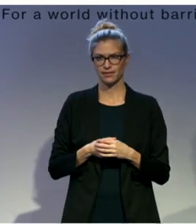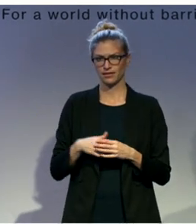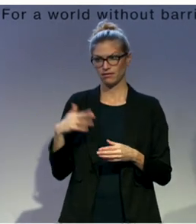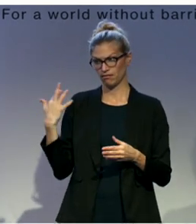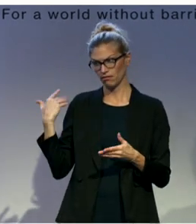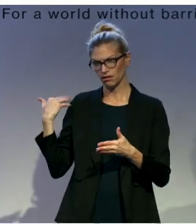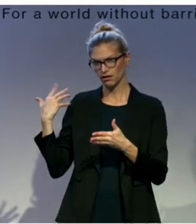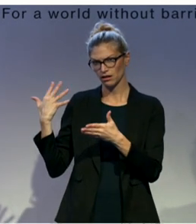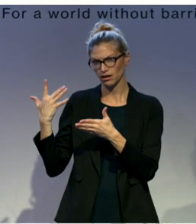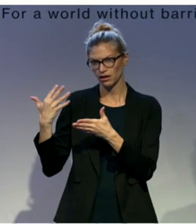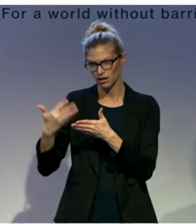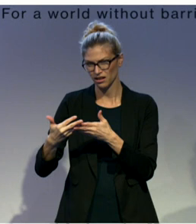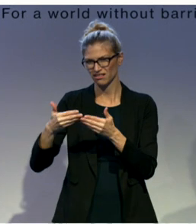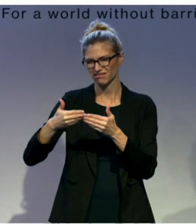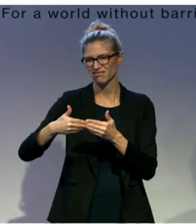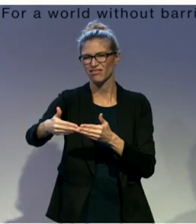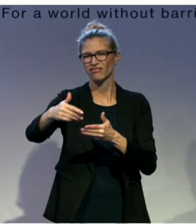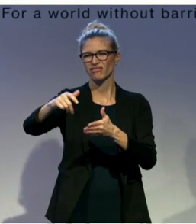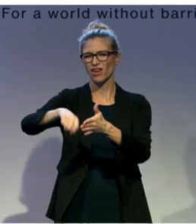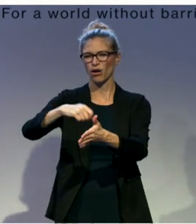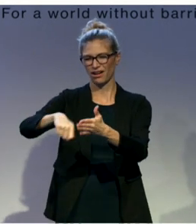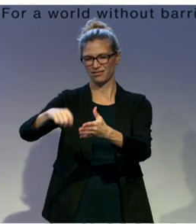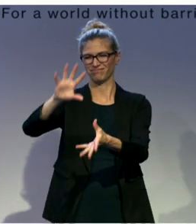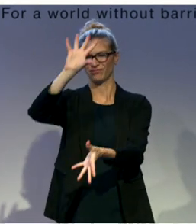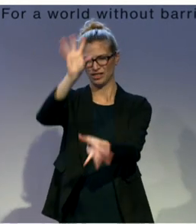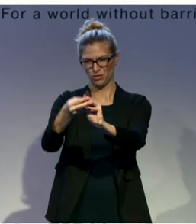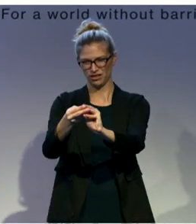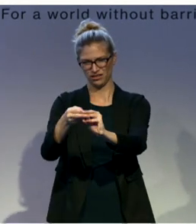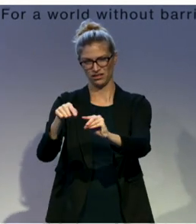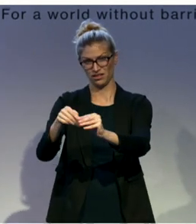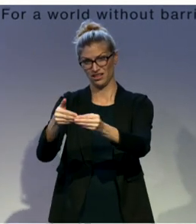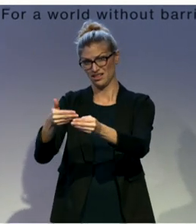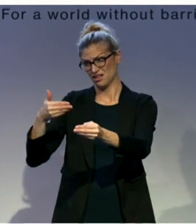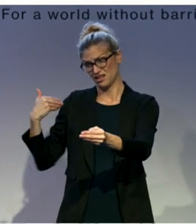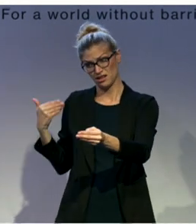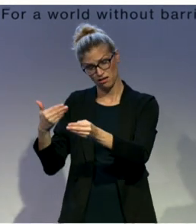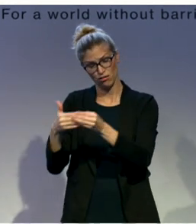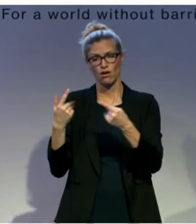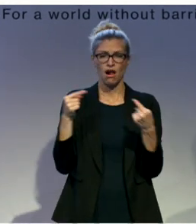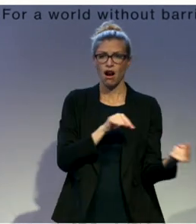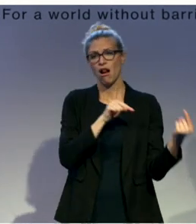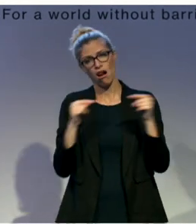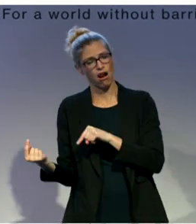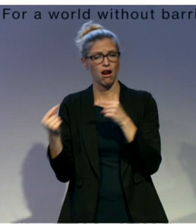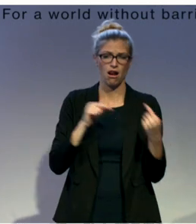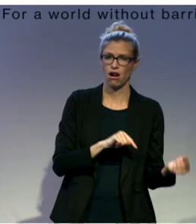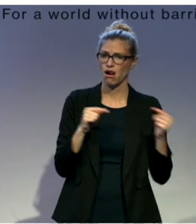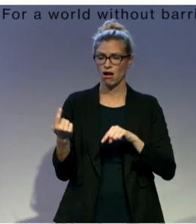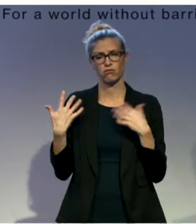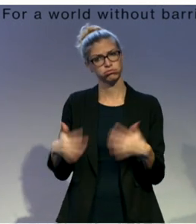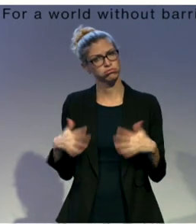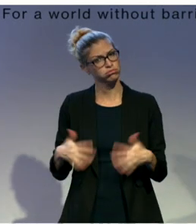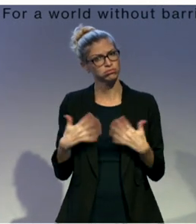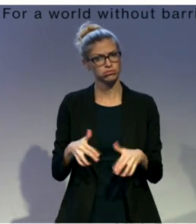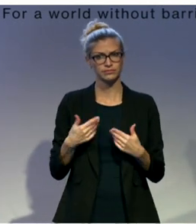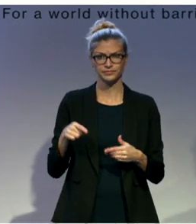lexicon underwent an extremely rigorous process of discussion and debate and many rounds of ground-truthing with the Libyan deaf community,